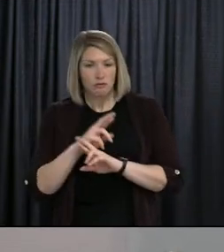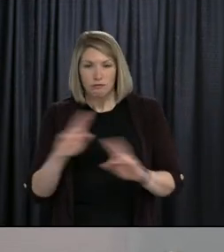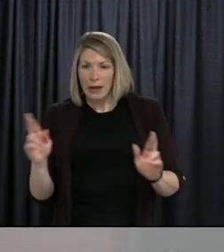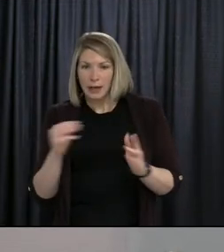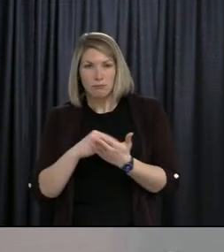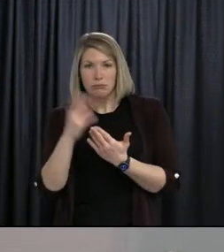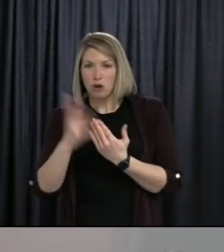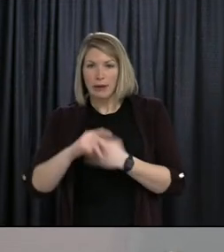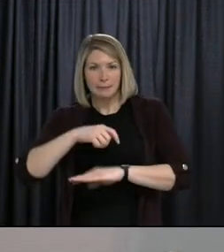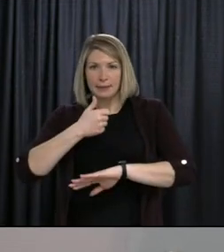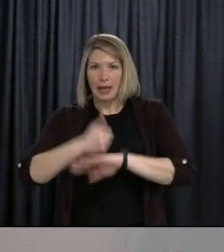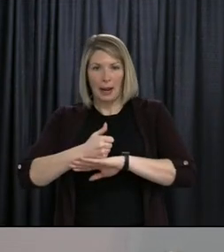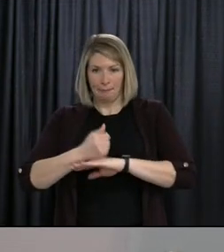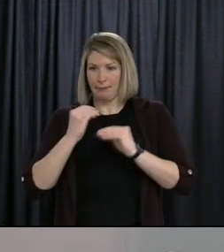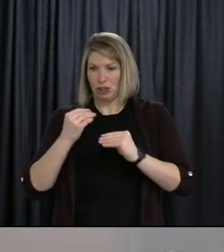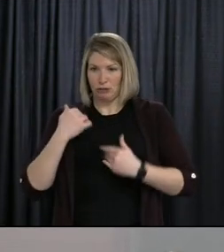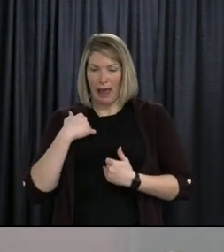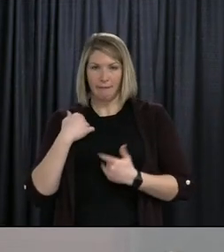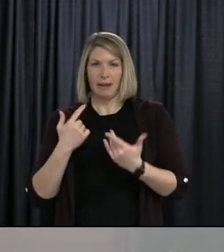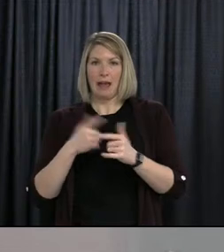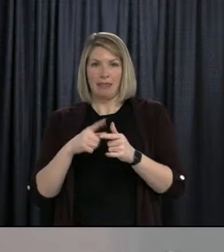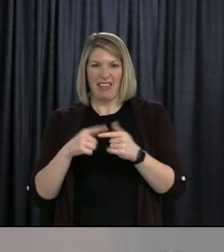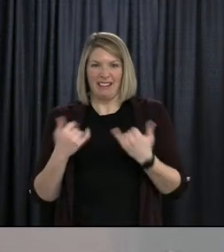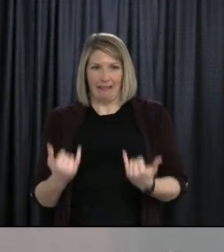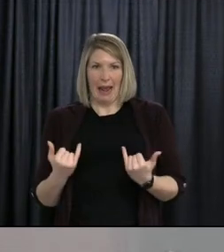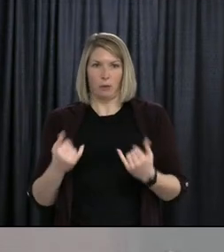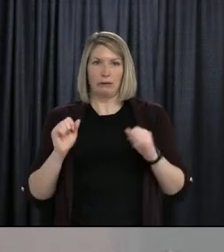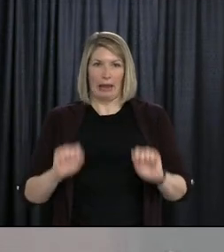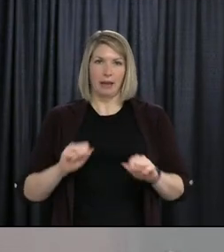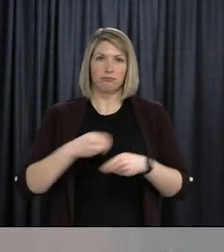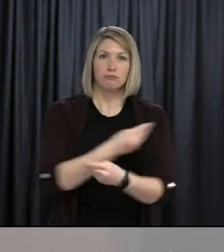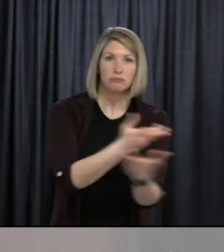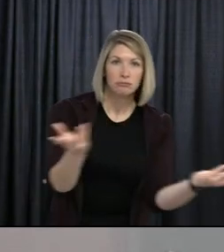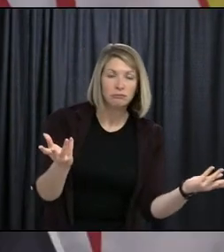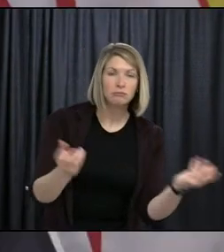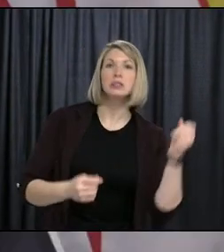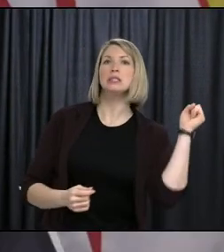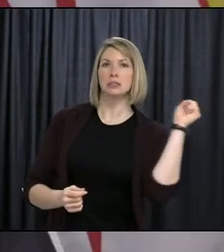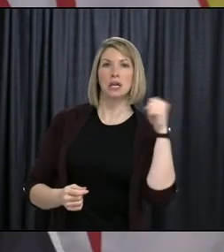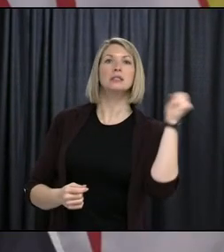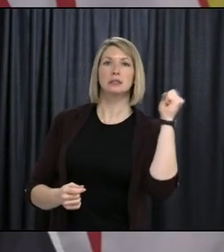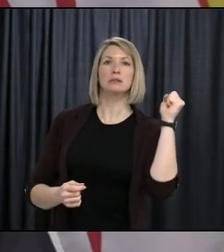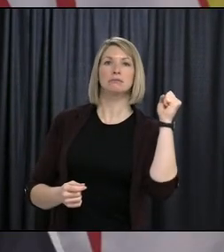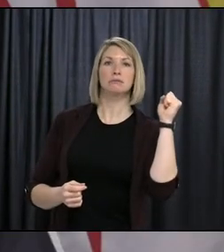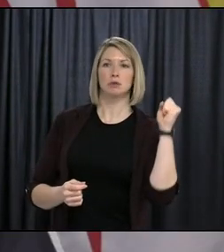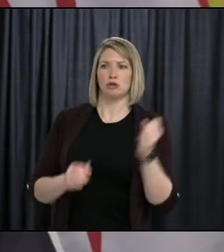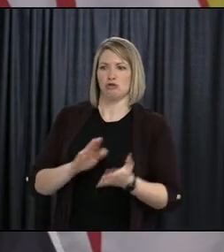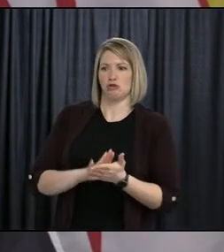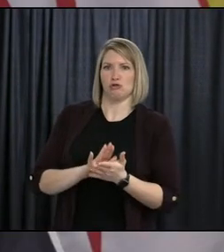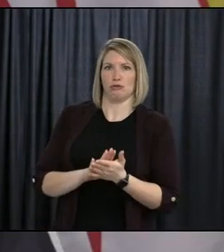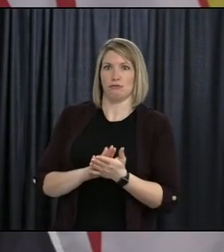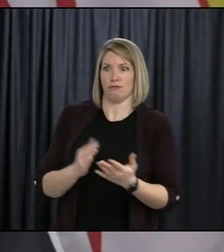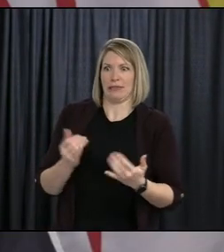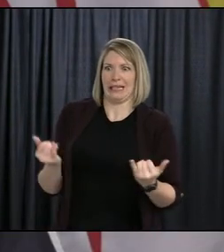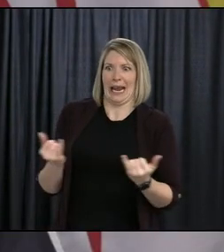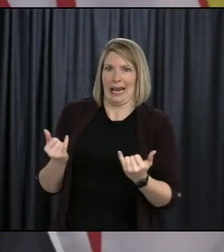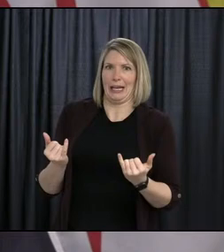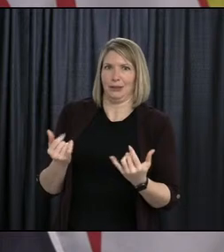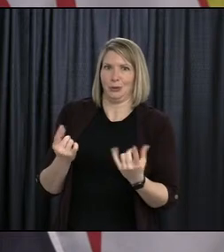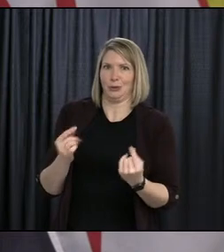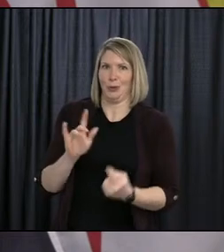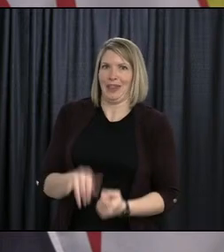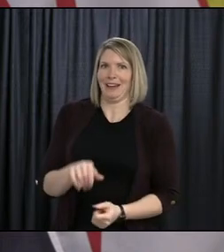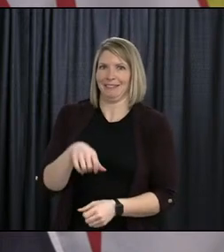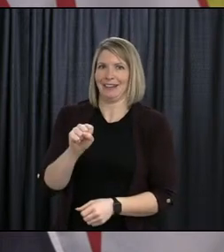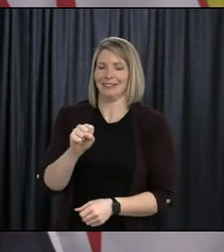people who need them can have them right now? Yes, we can push out. Schools are doing this right now as we speak. We can push out